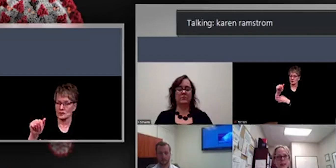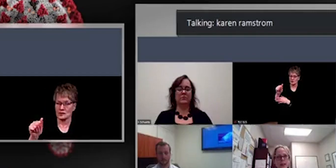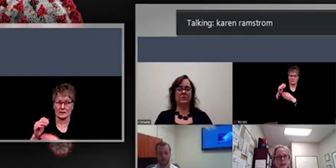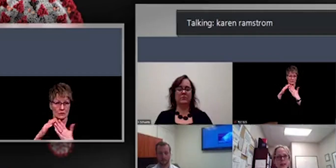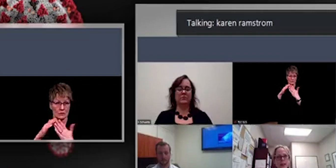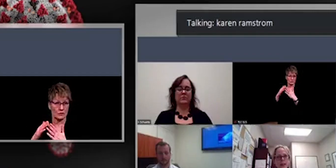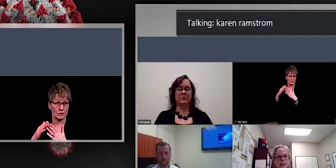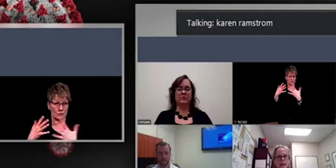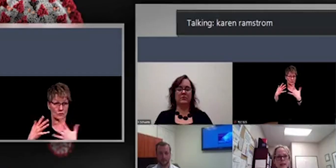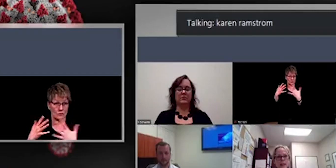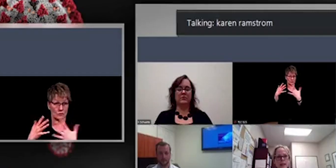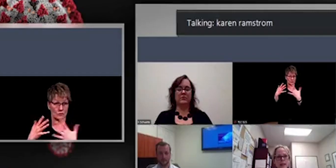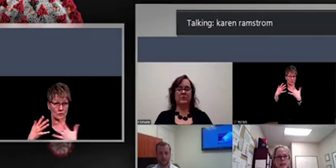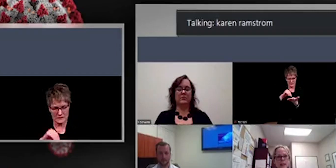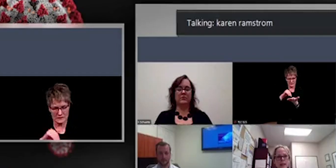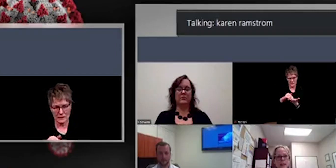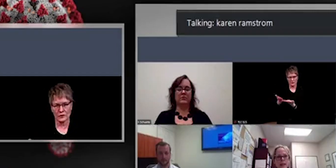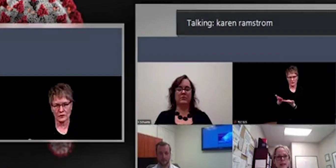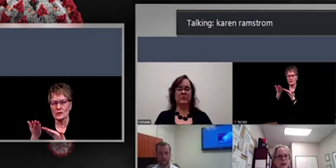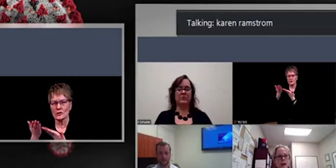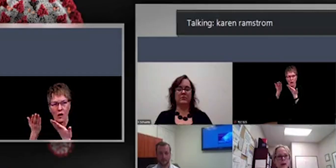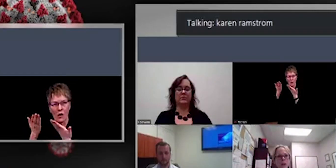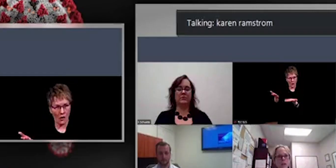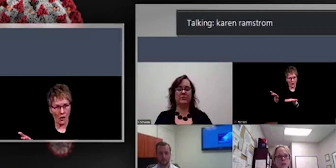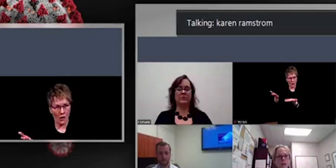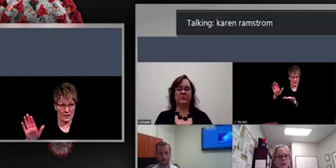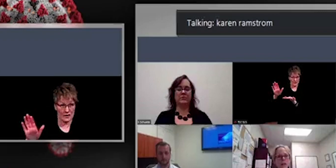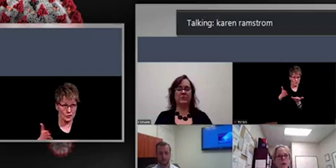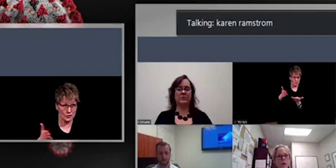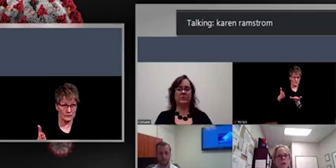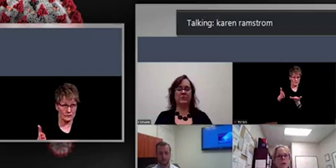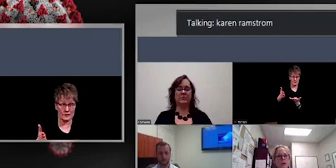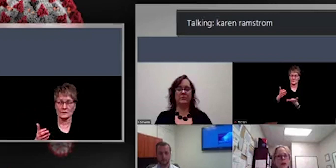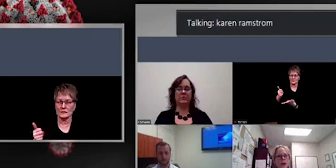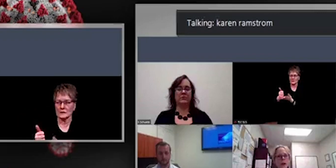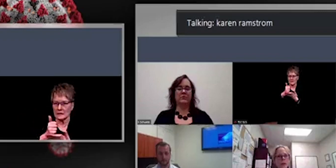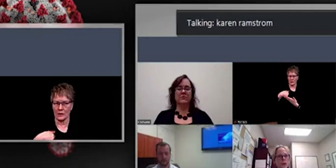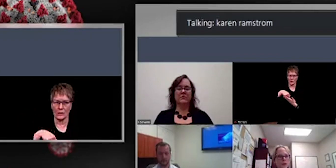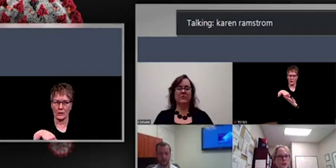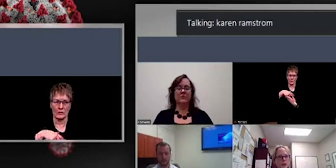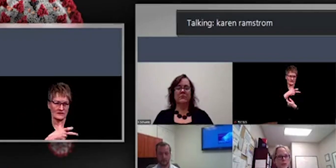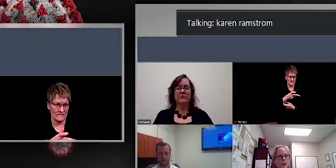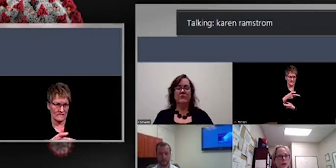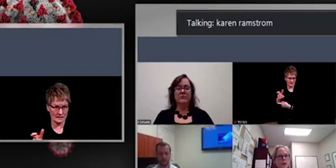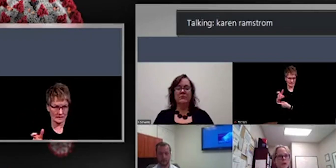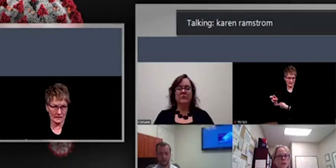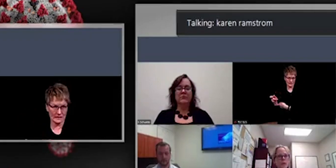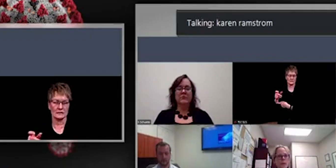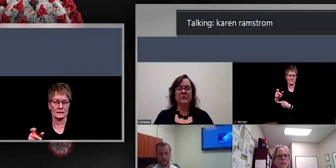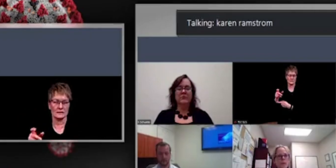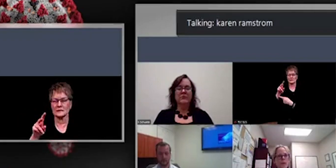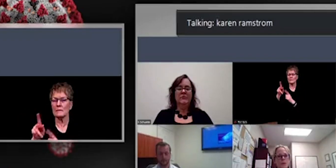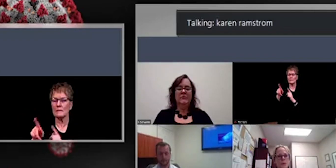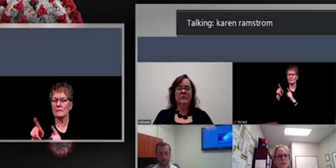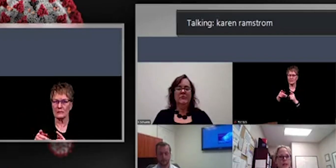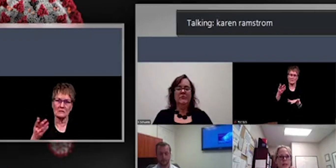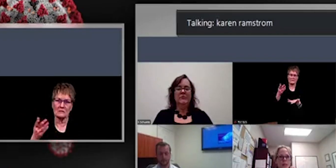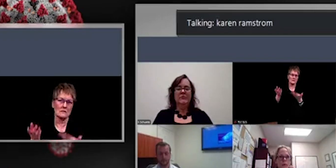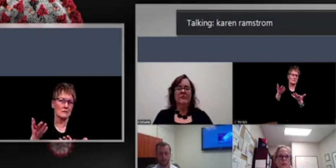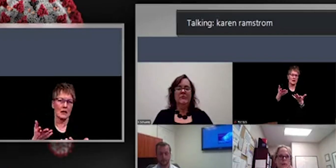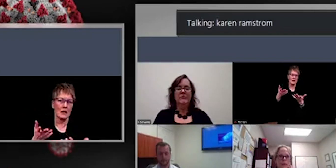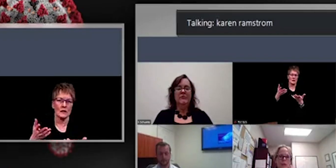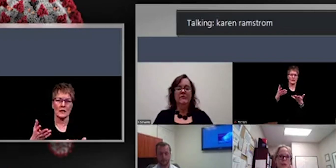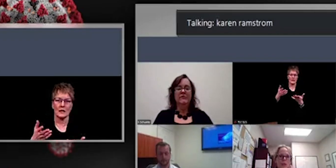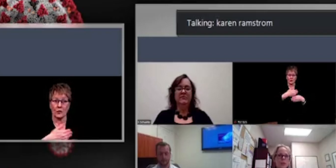And, um, we may, um, try and make that option available. Um, like through a drive up option, for example, some